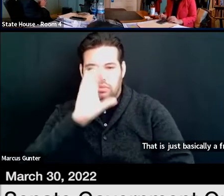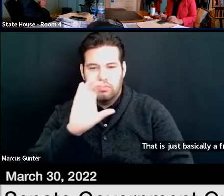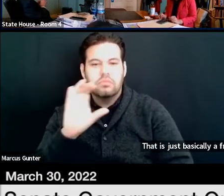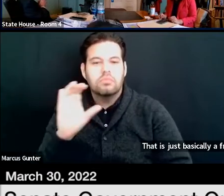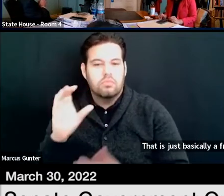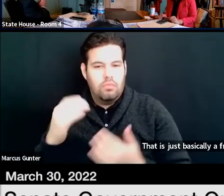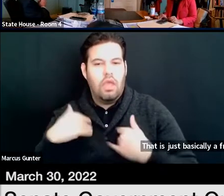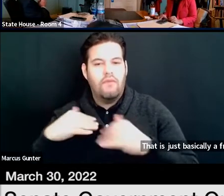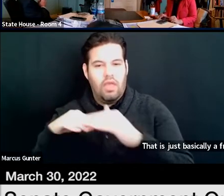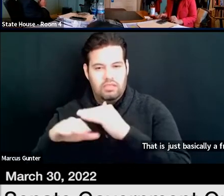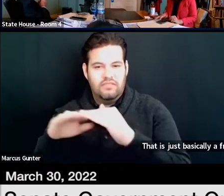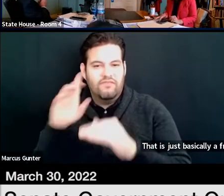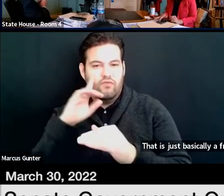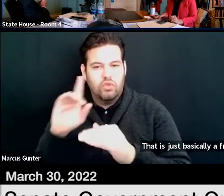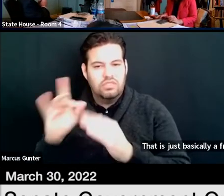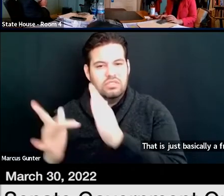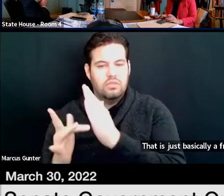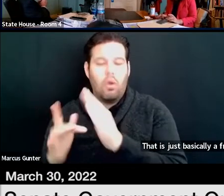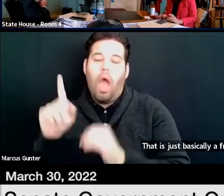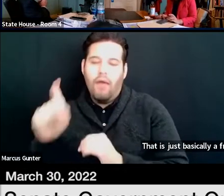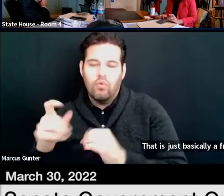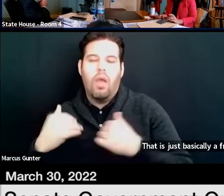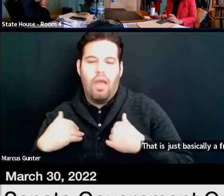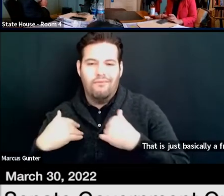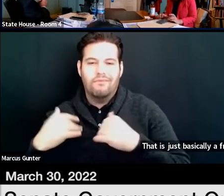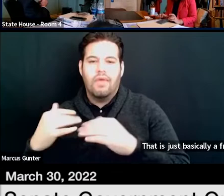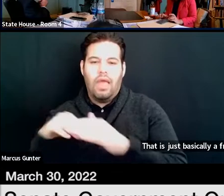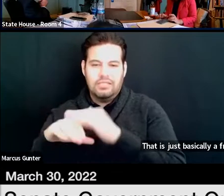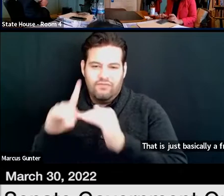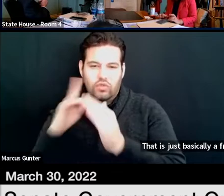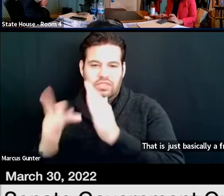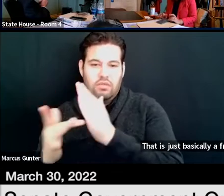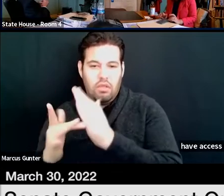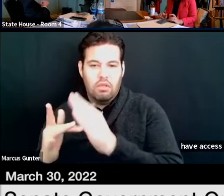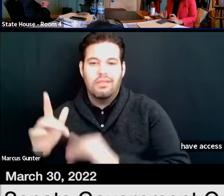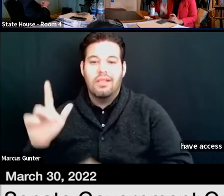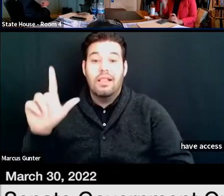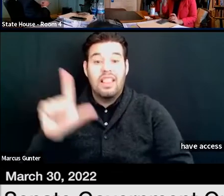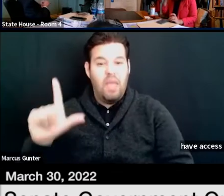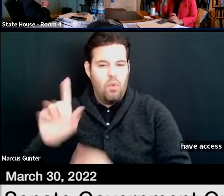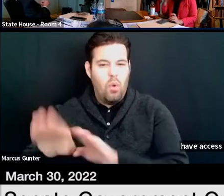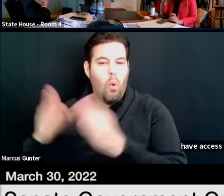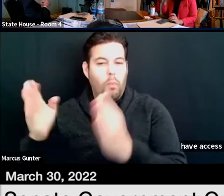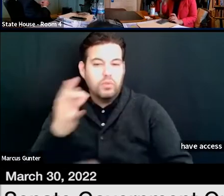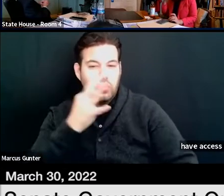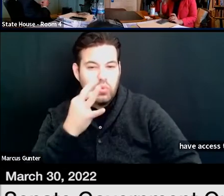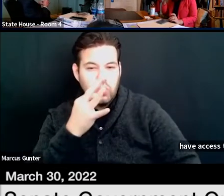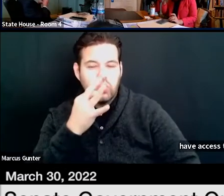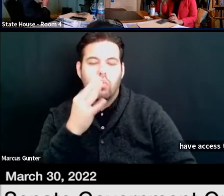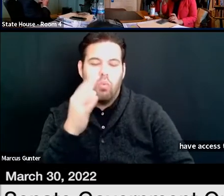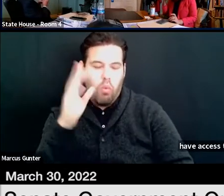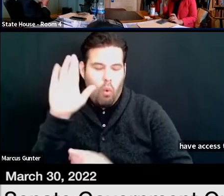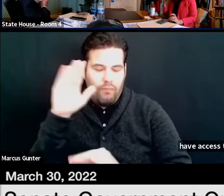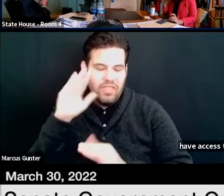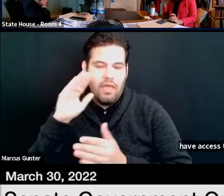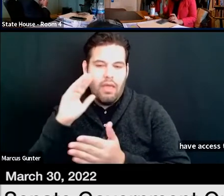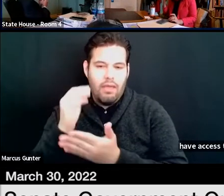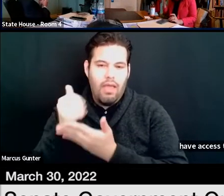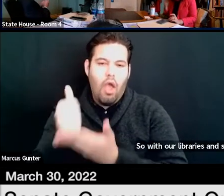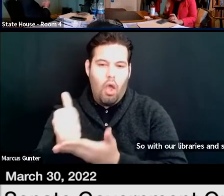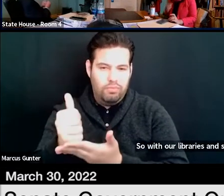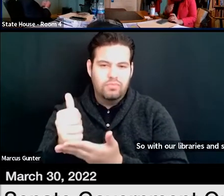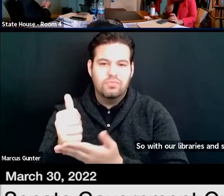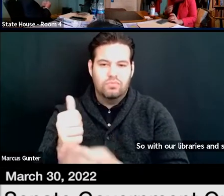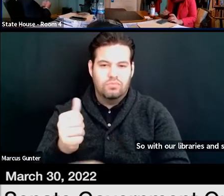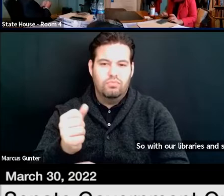to technology. So with our libraries and such opening back up, hopefully that helps prevent that barrier to